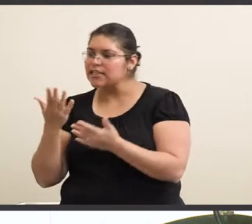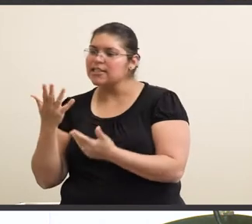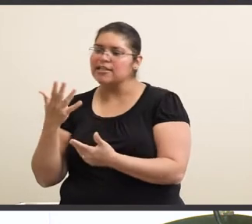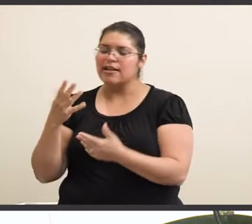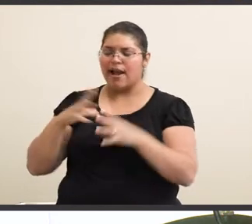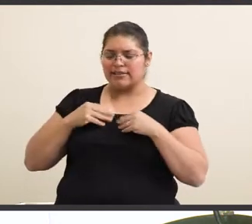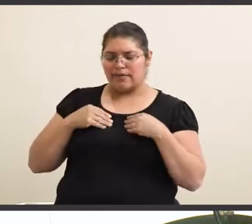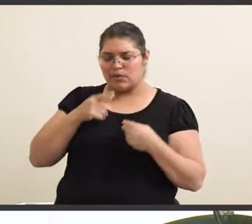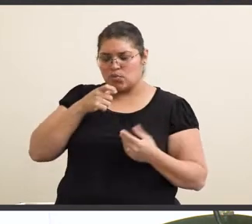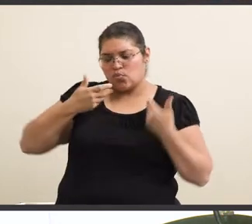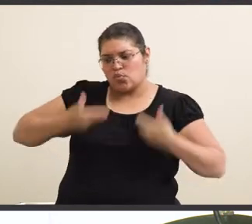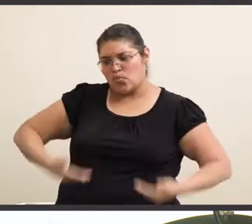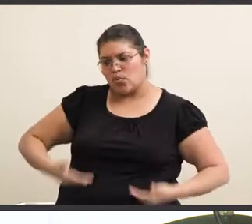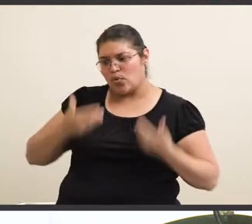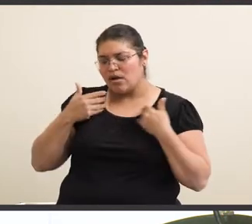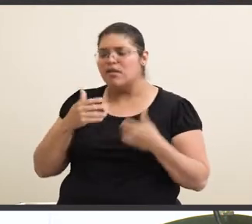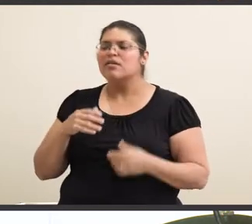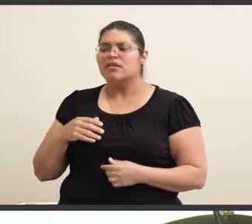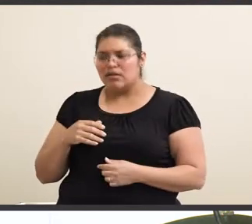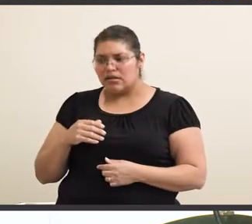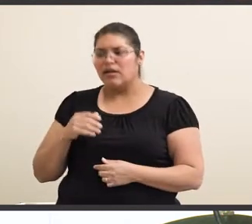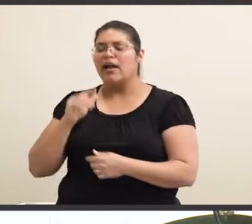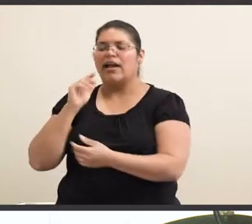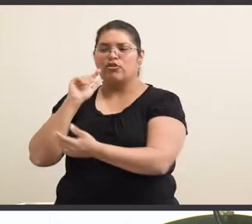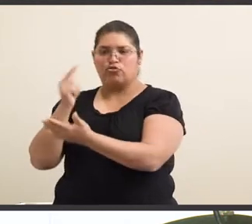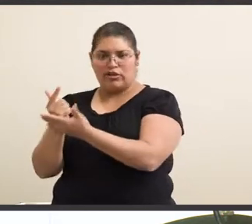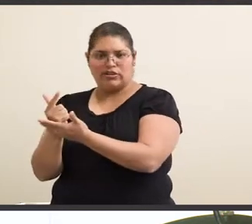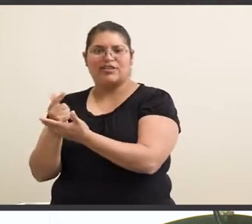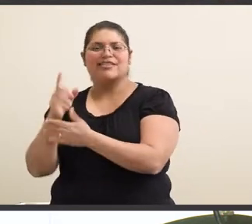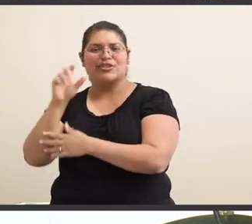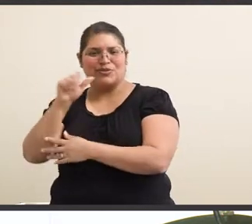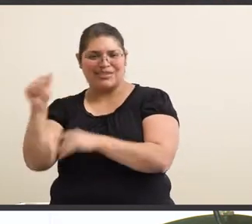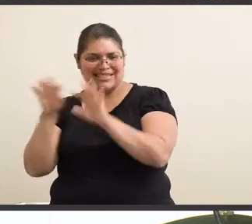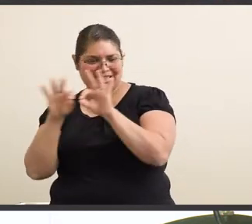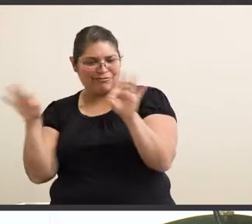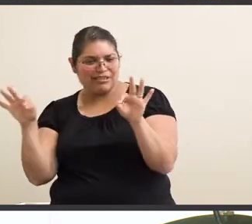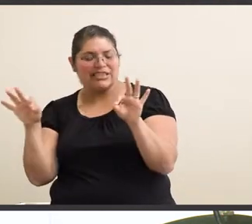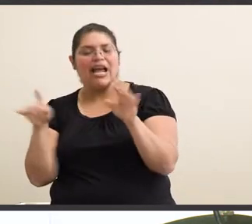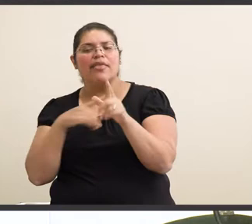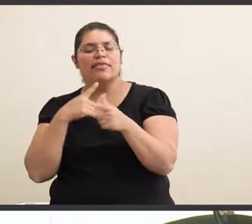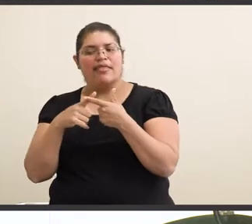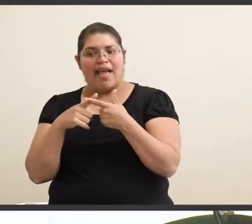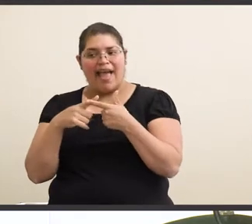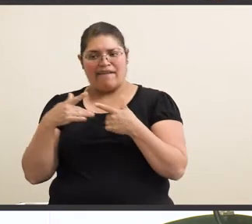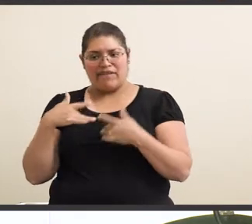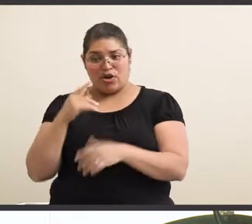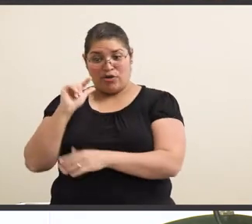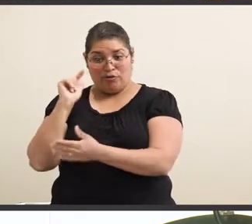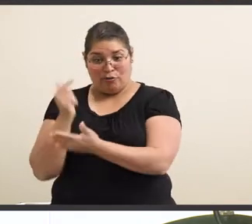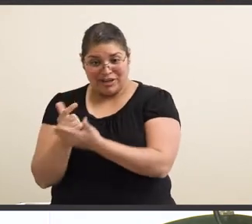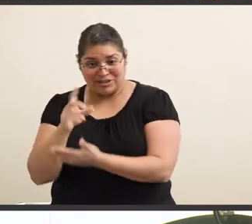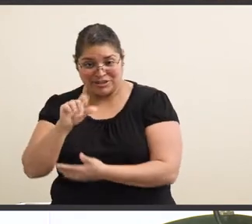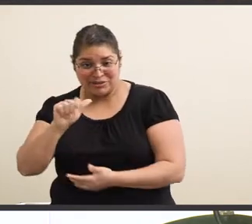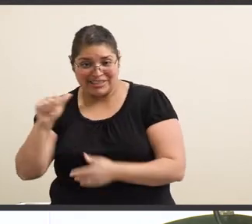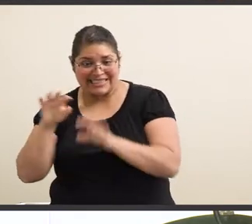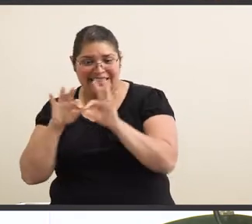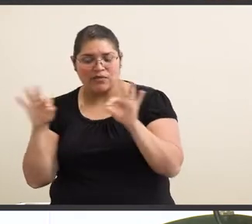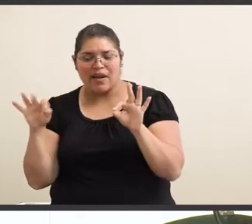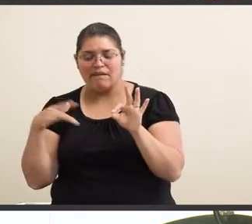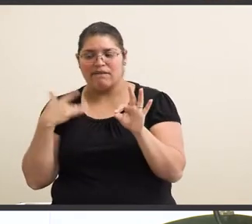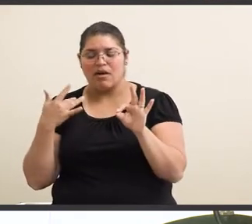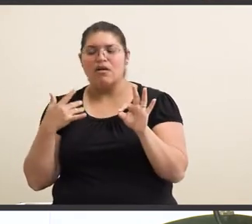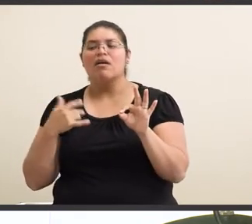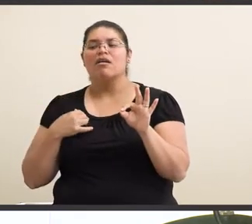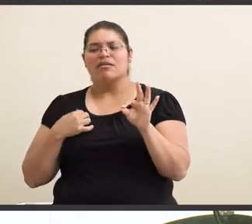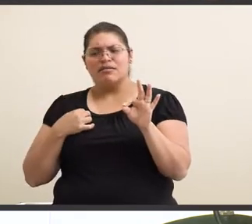accepting of who I was, I graduated with my associate's degree. And I feel like when I graduated with my associate's degree, then I